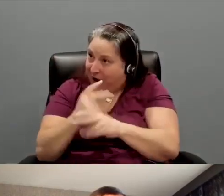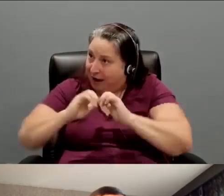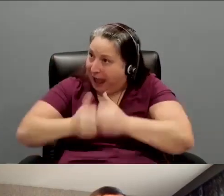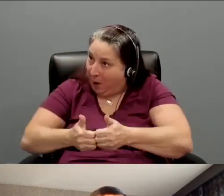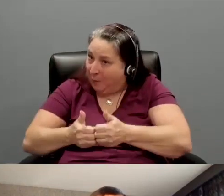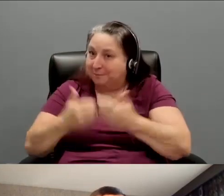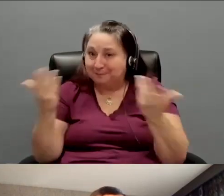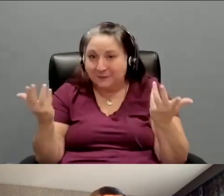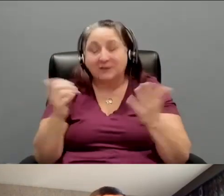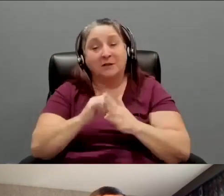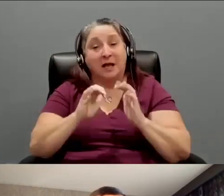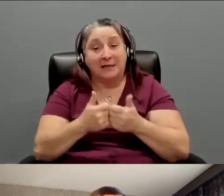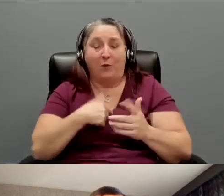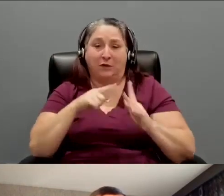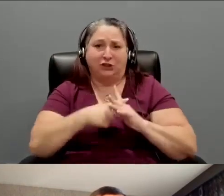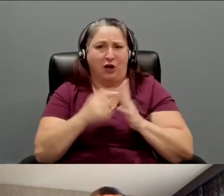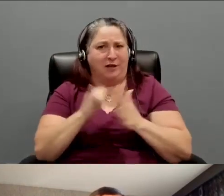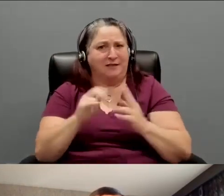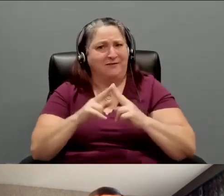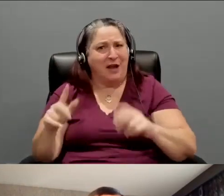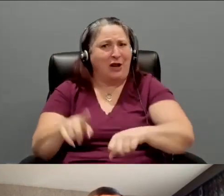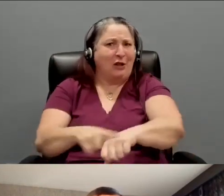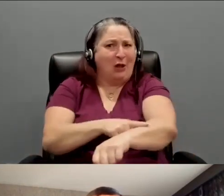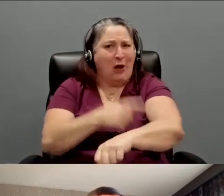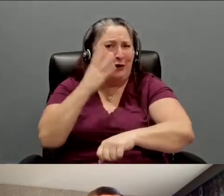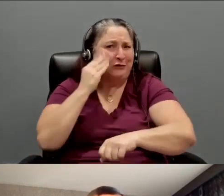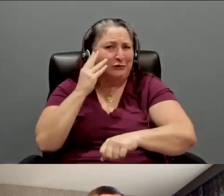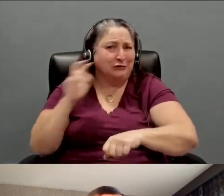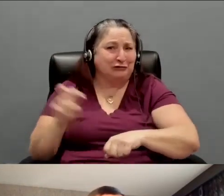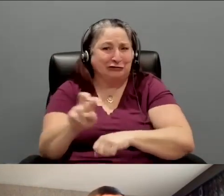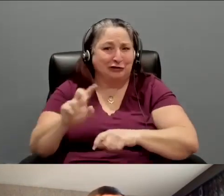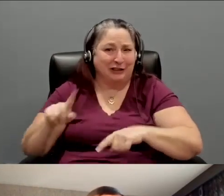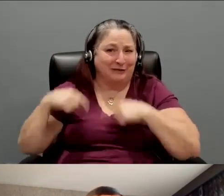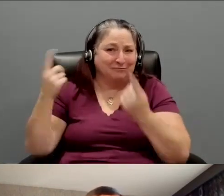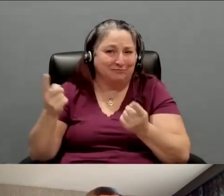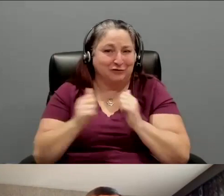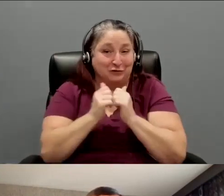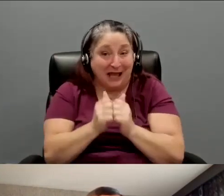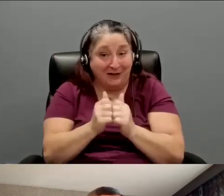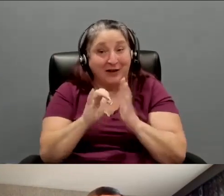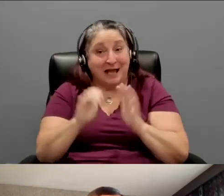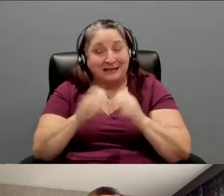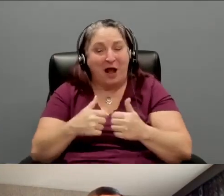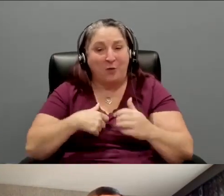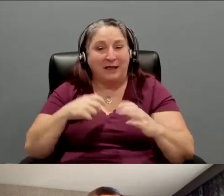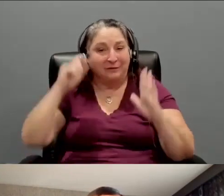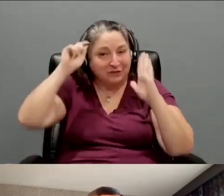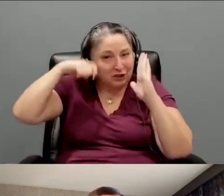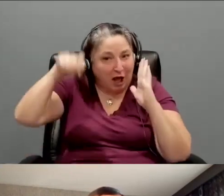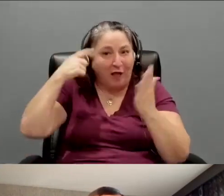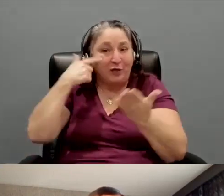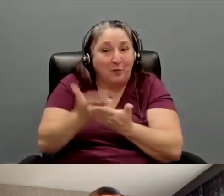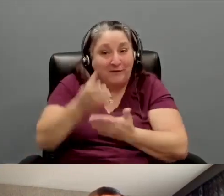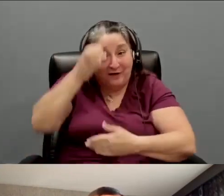how we started off this very long journey together. And this is how we shot the proof of concept in the